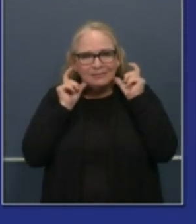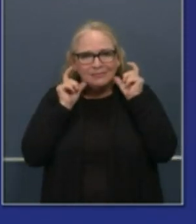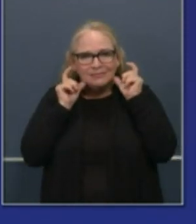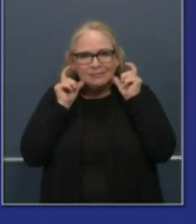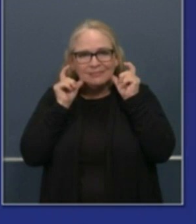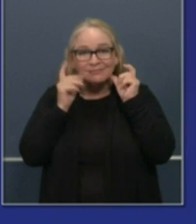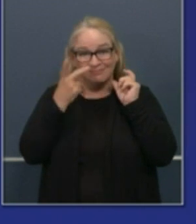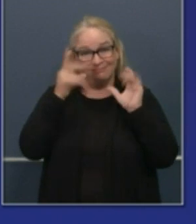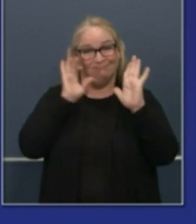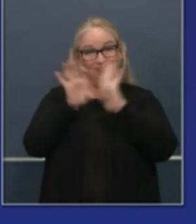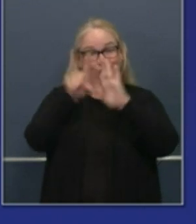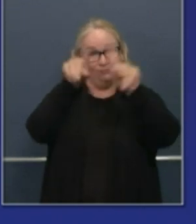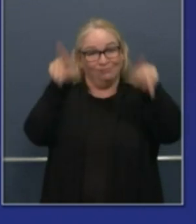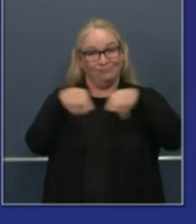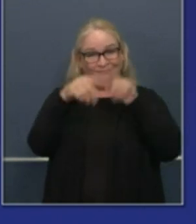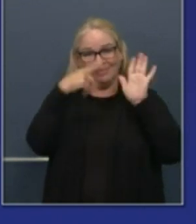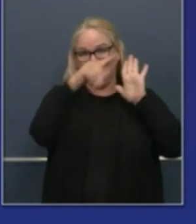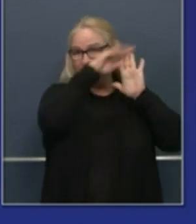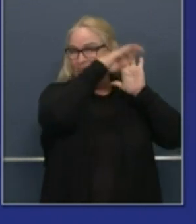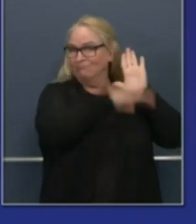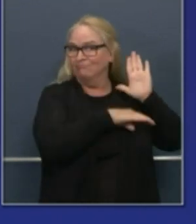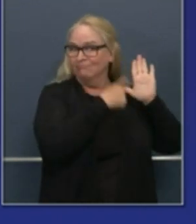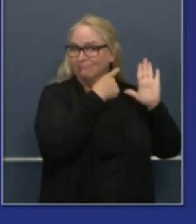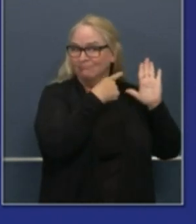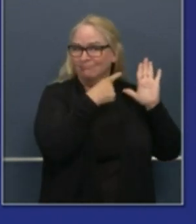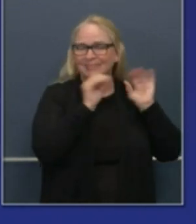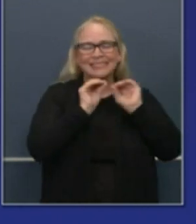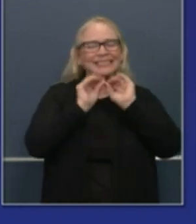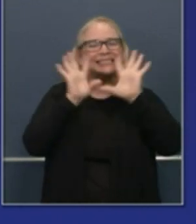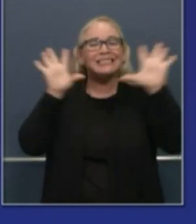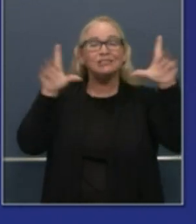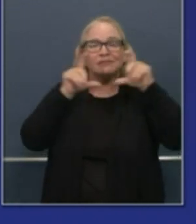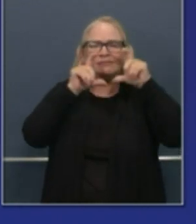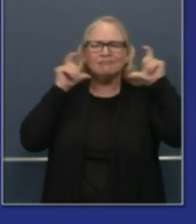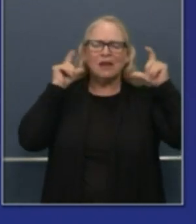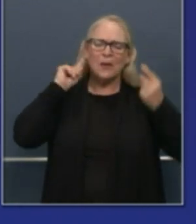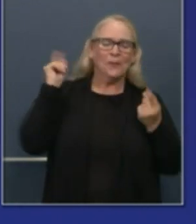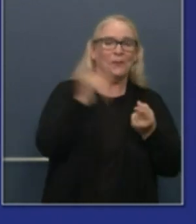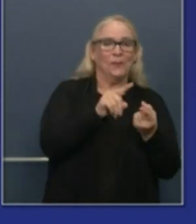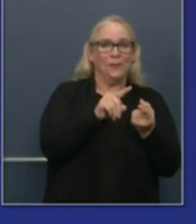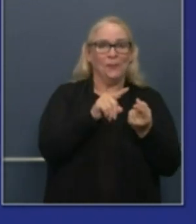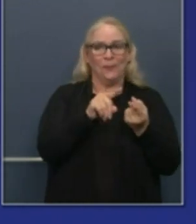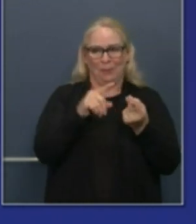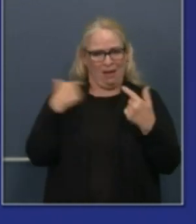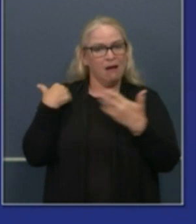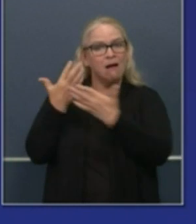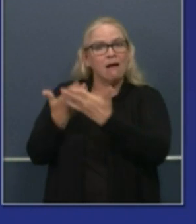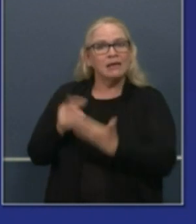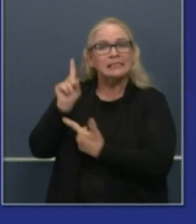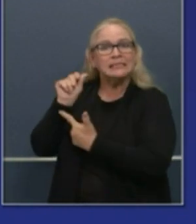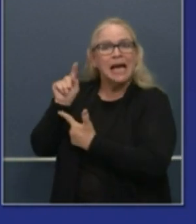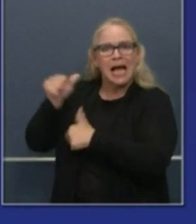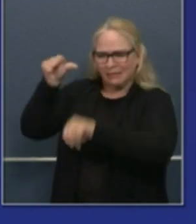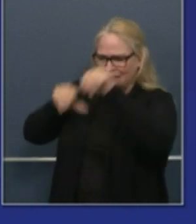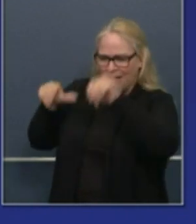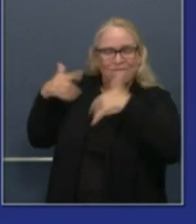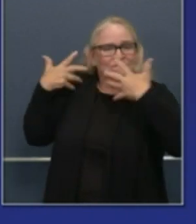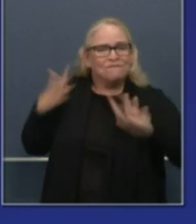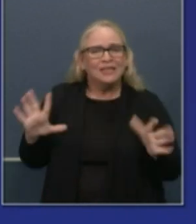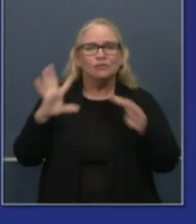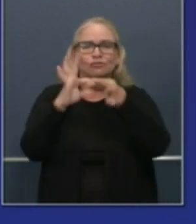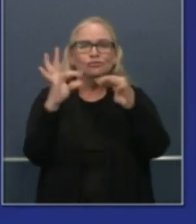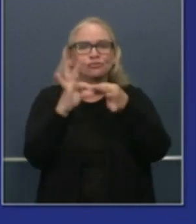we present is pretty self-evident and I think the evidence is overwhelming. We've seen in other countries as it relates to the importance